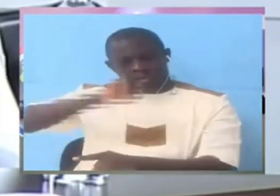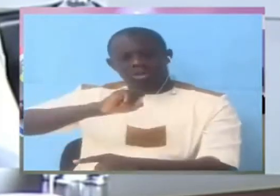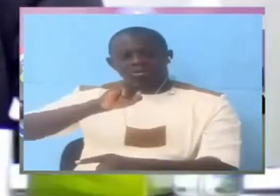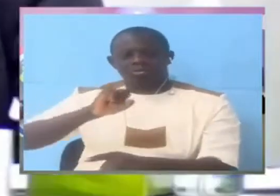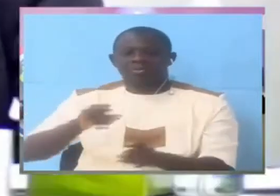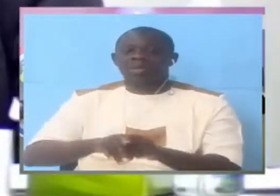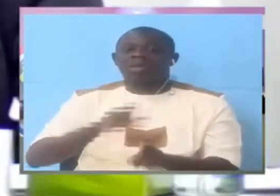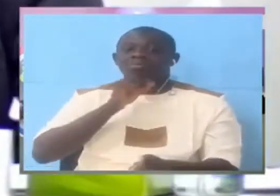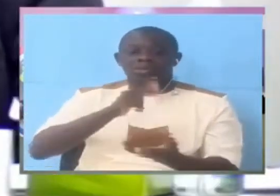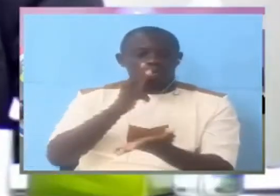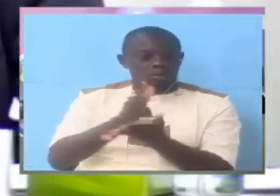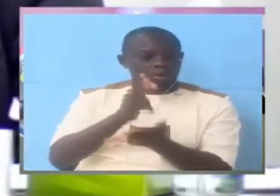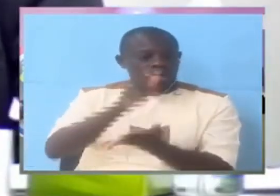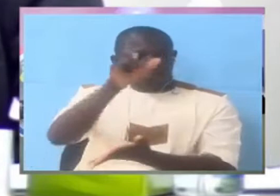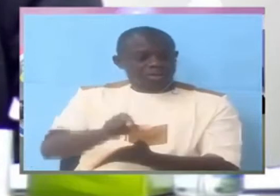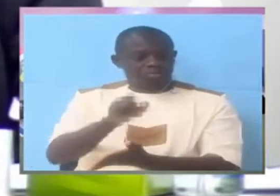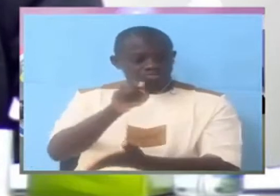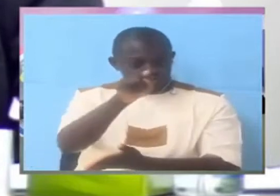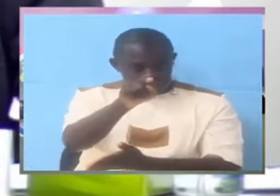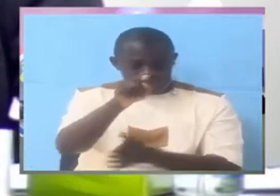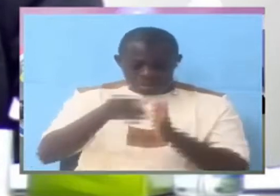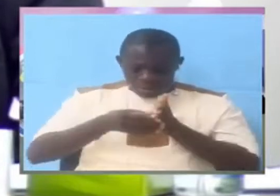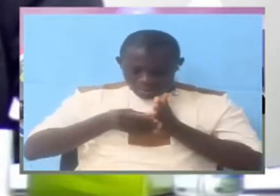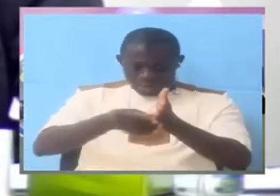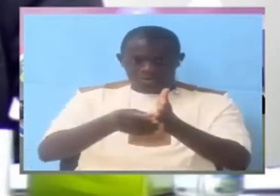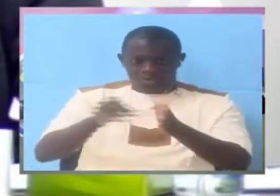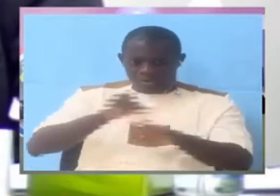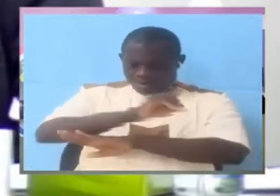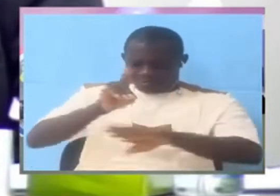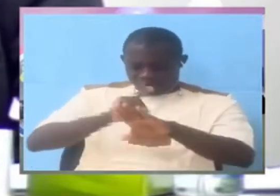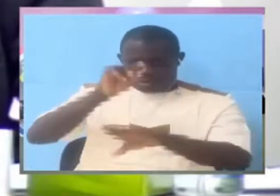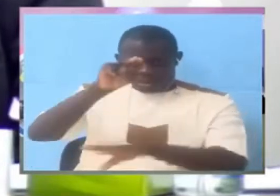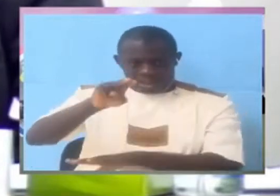Mr. Witness, you are a director at the NIA.